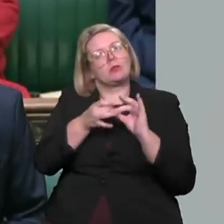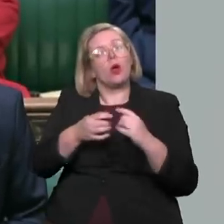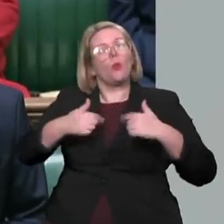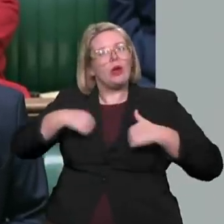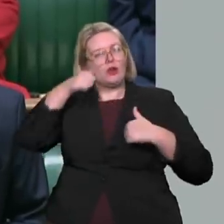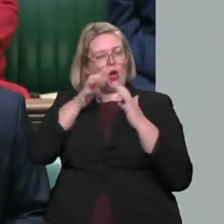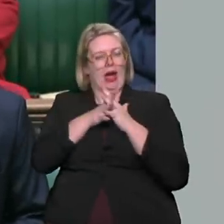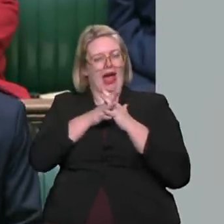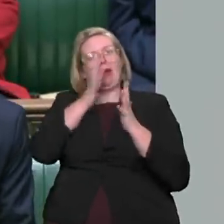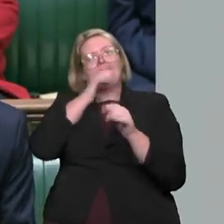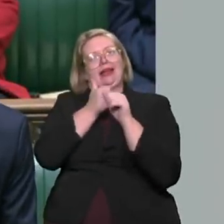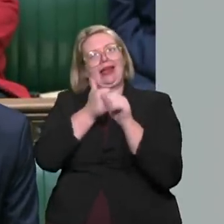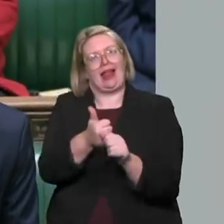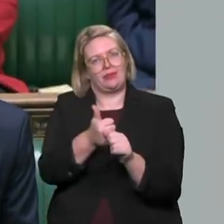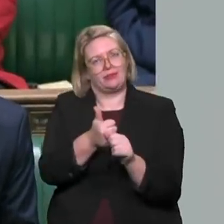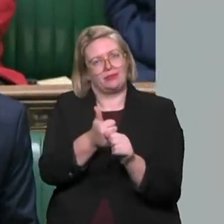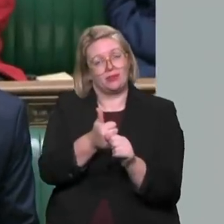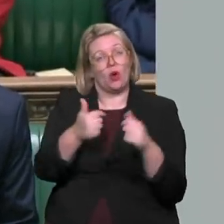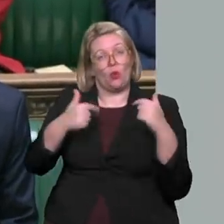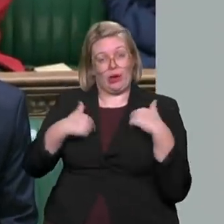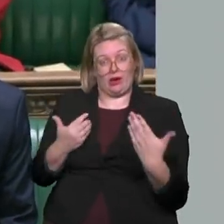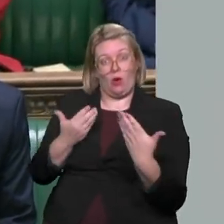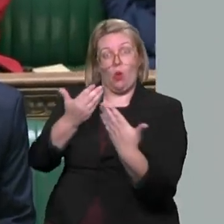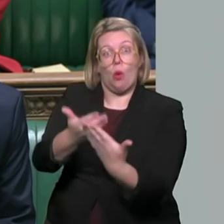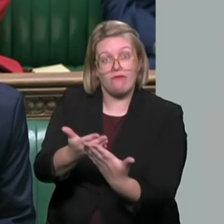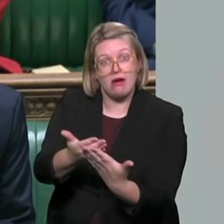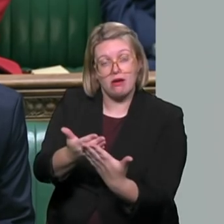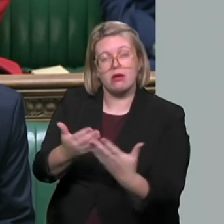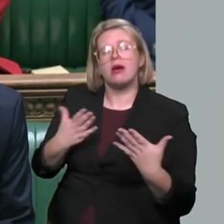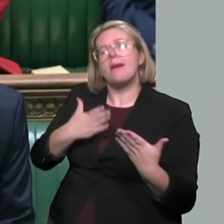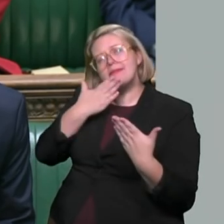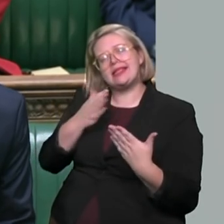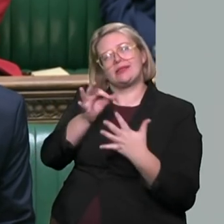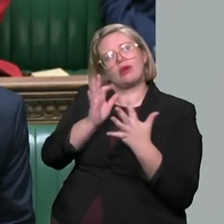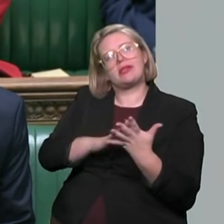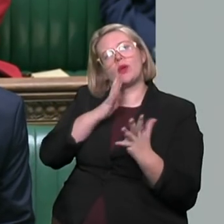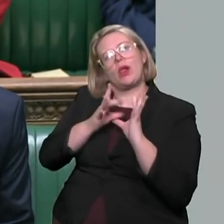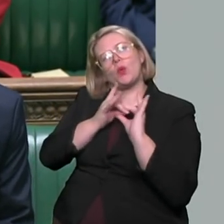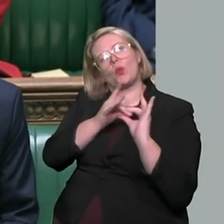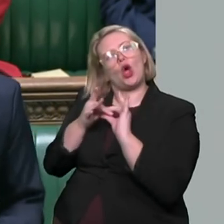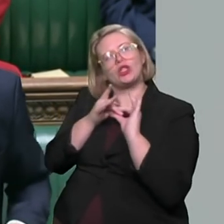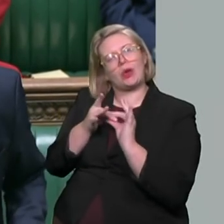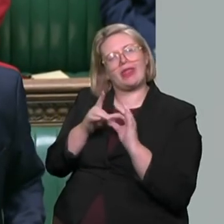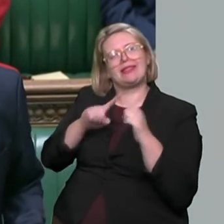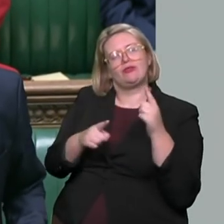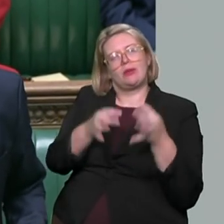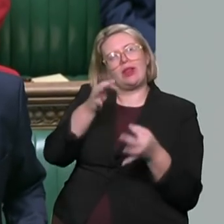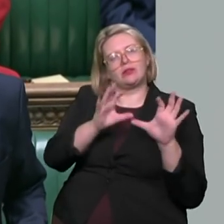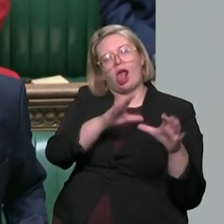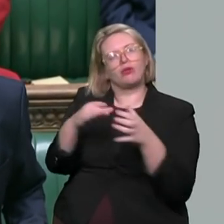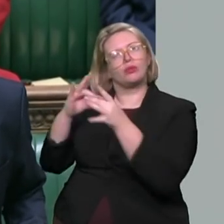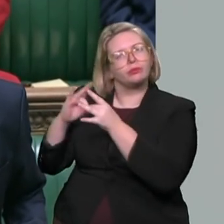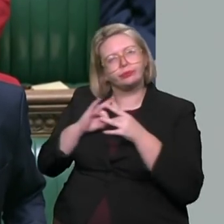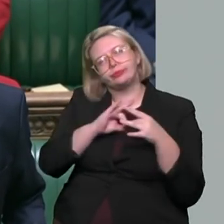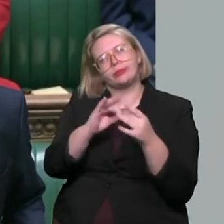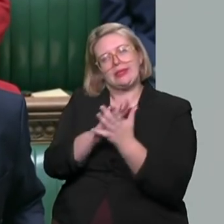So will the Prime Minister now capture the spirit that we have seen this week and agree to work with us on a cross-party basis so that we can tackle violent